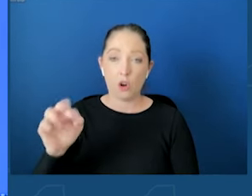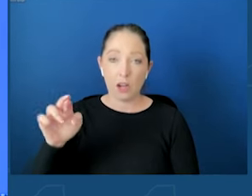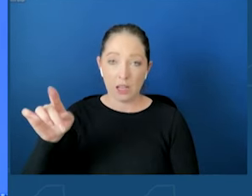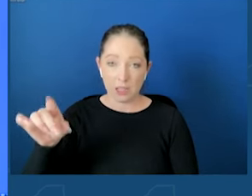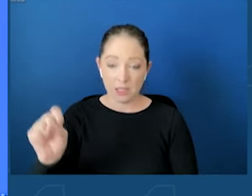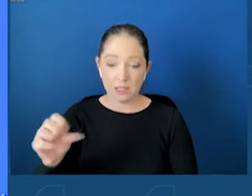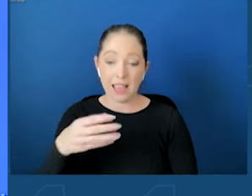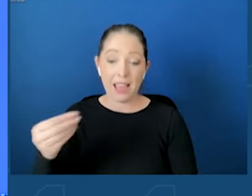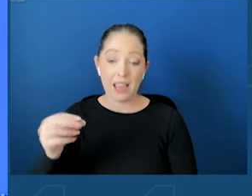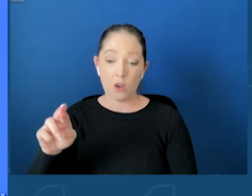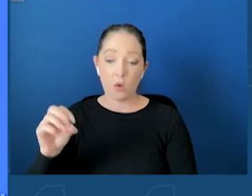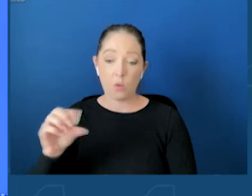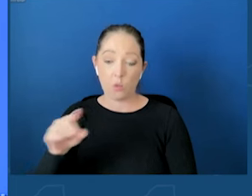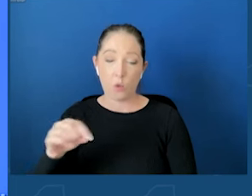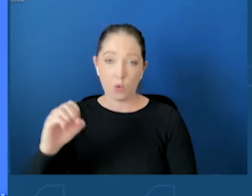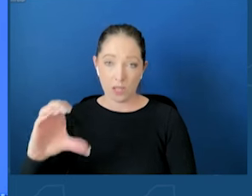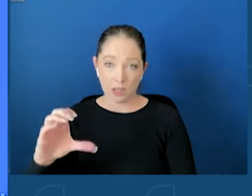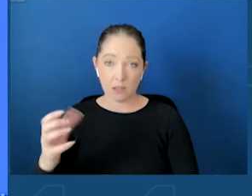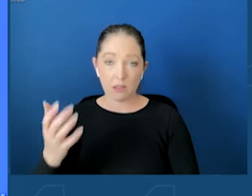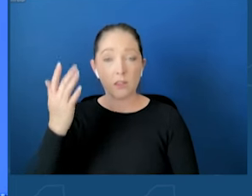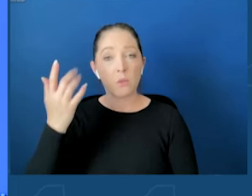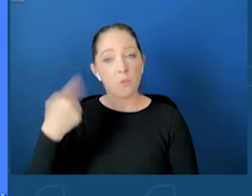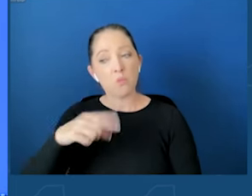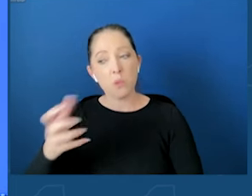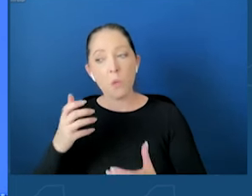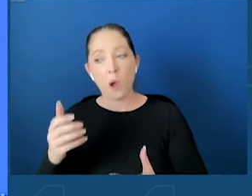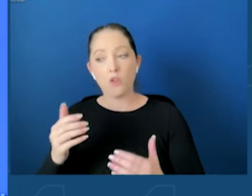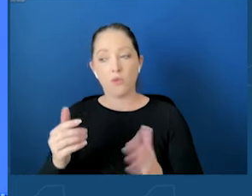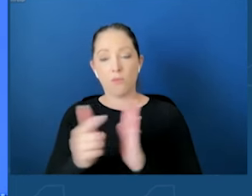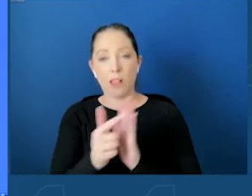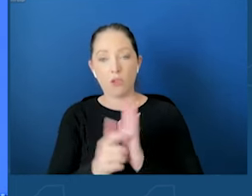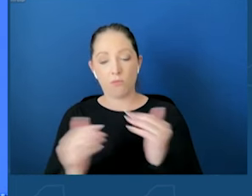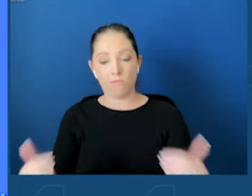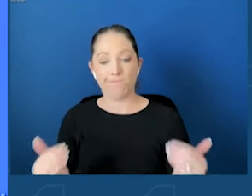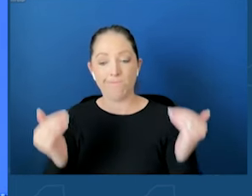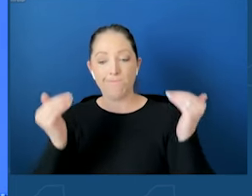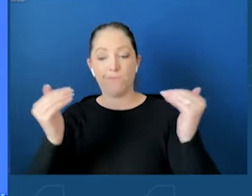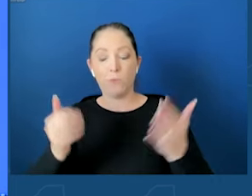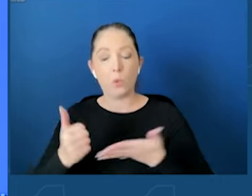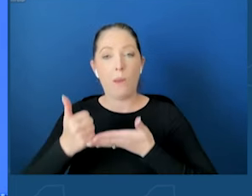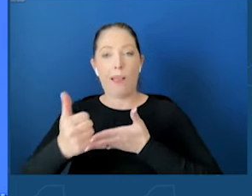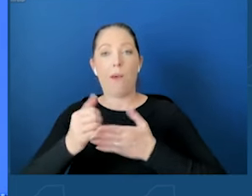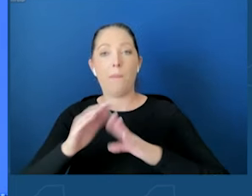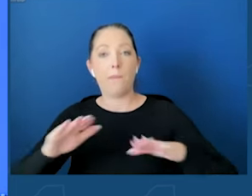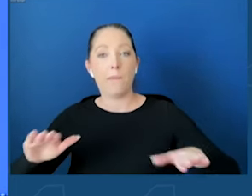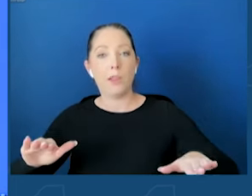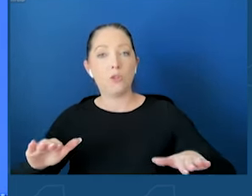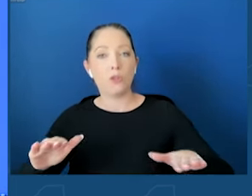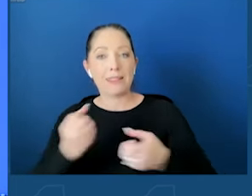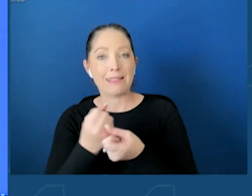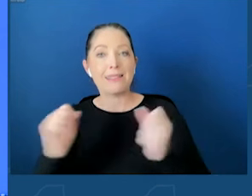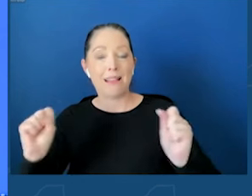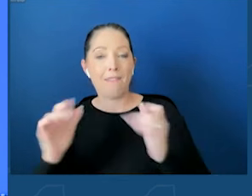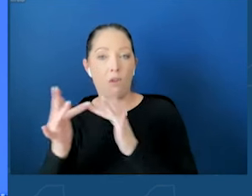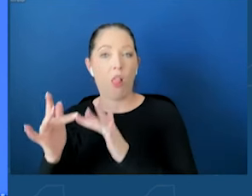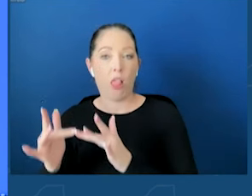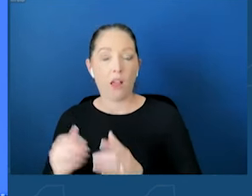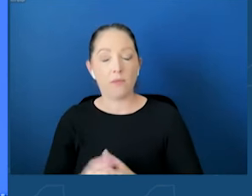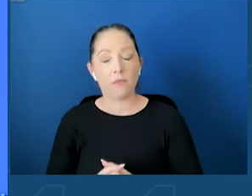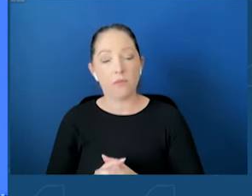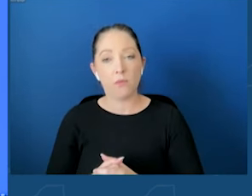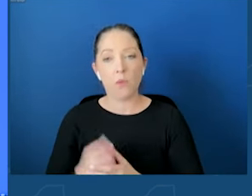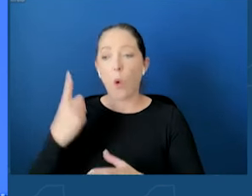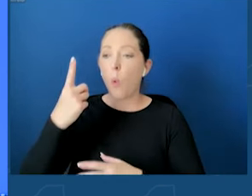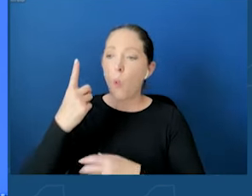to help keep children safe online. For over a year and a half, we worked on these bills and closely monitored what was